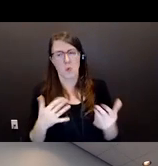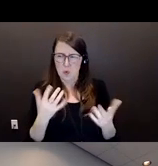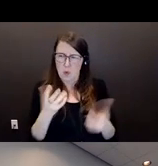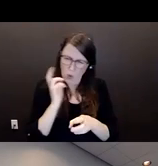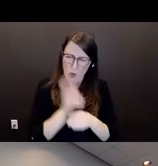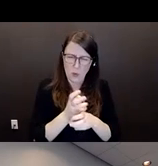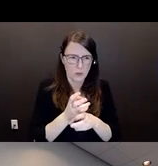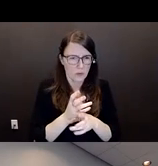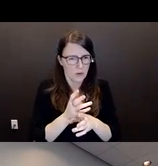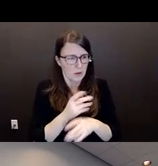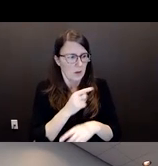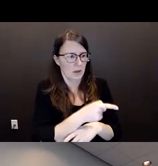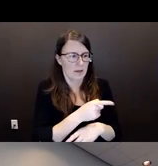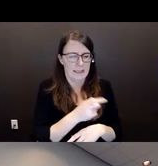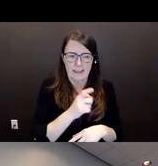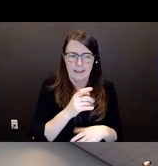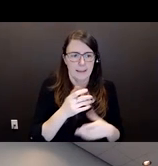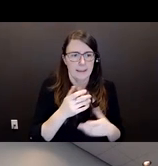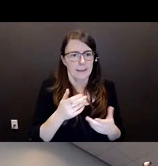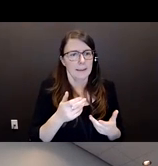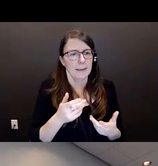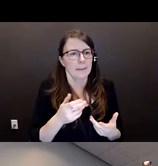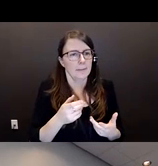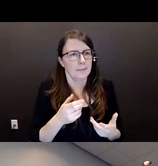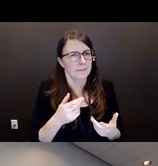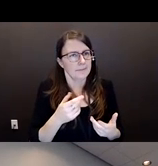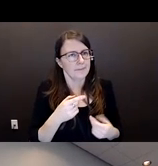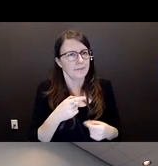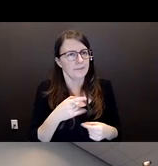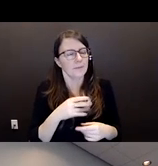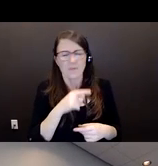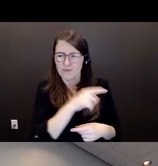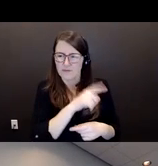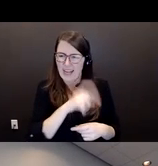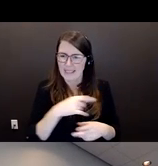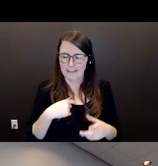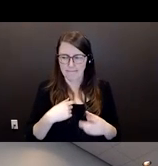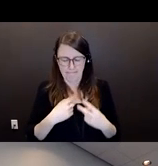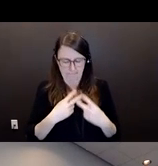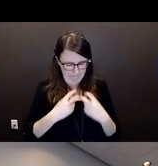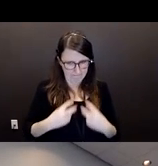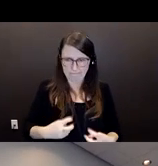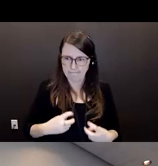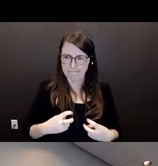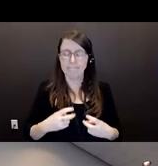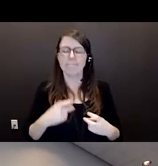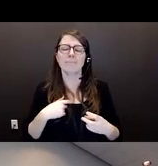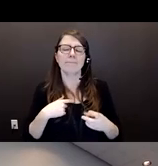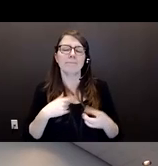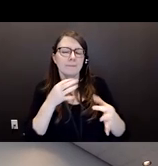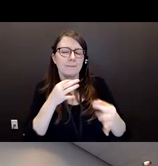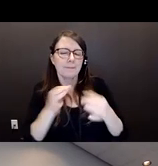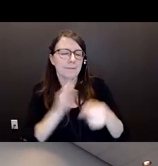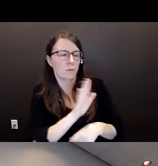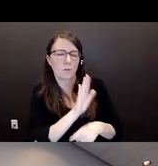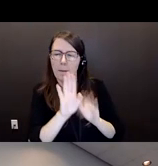to wrestle with her inner self, because a little bit of history, Christine, can help me out on it, but